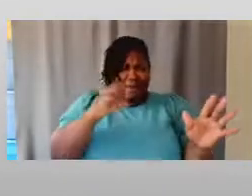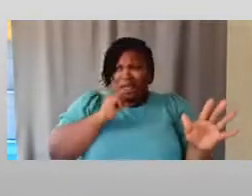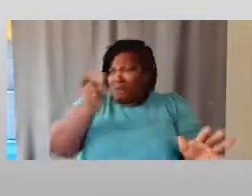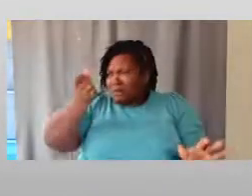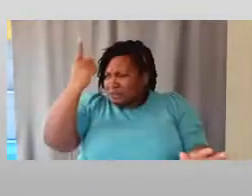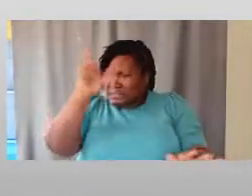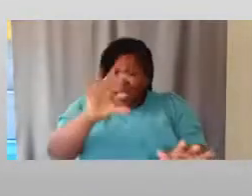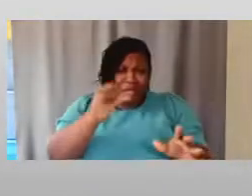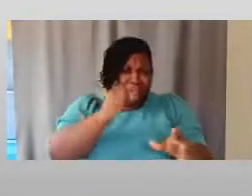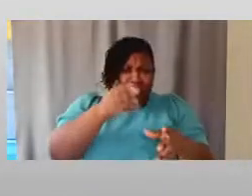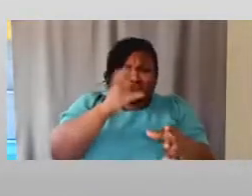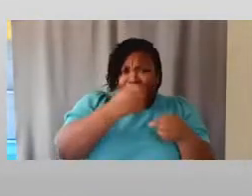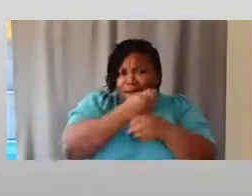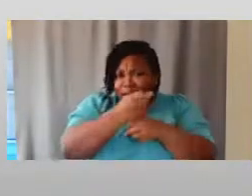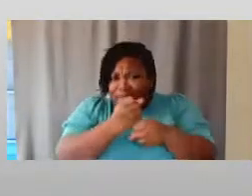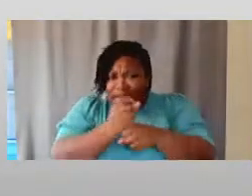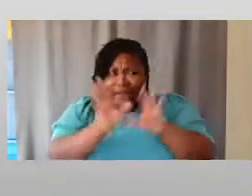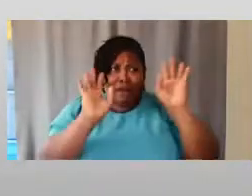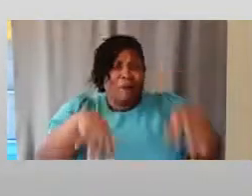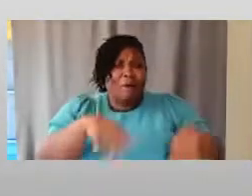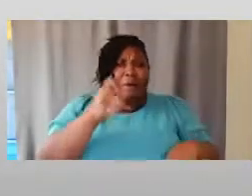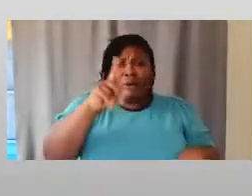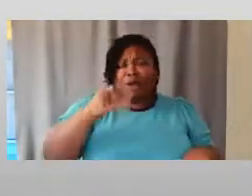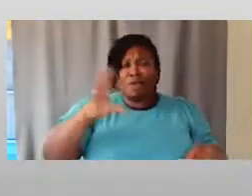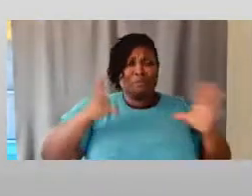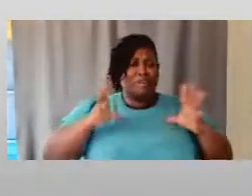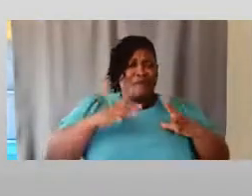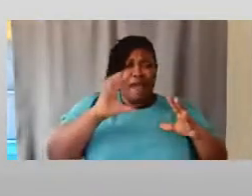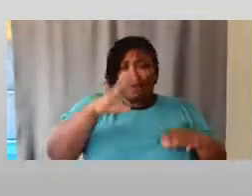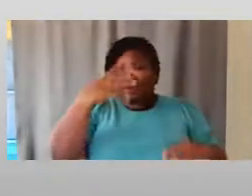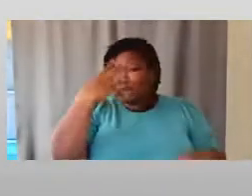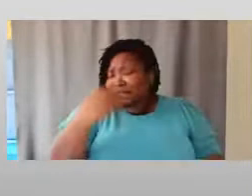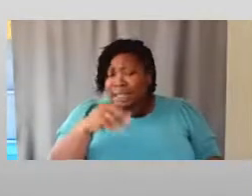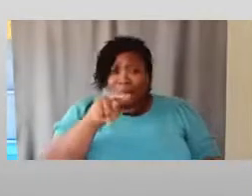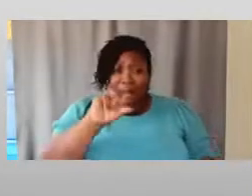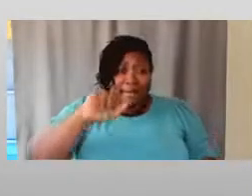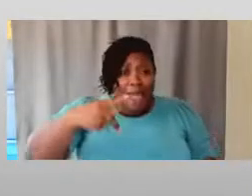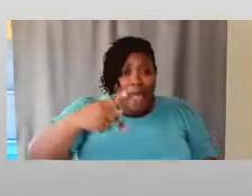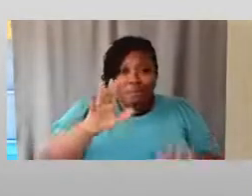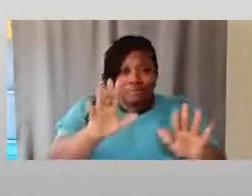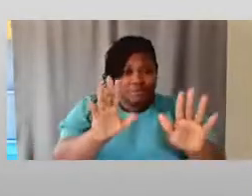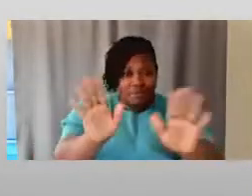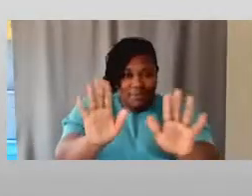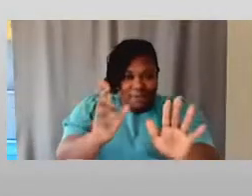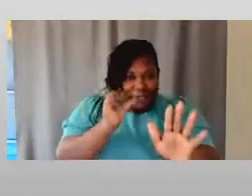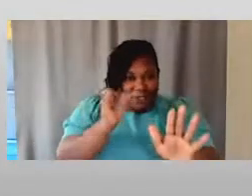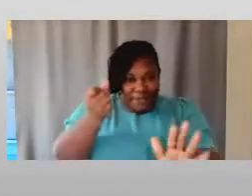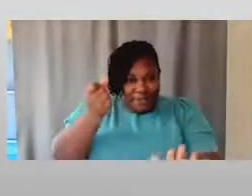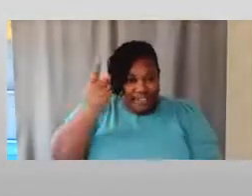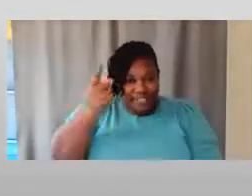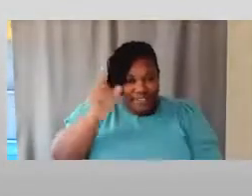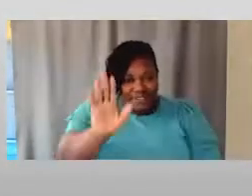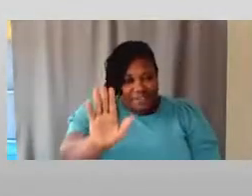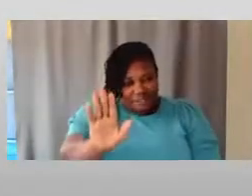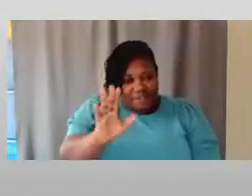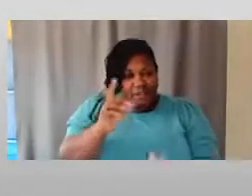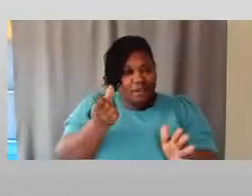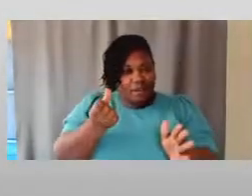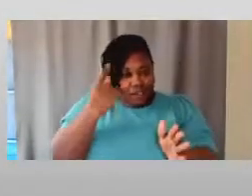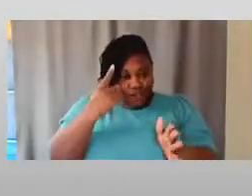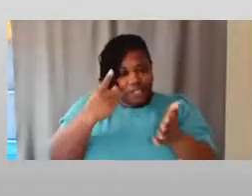be fine. And it's like, no, no, no, no, no. You don't get it. And so understanding that sometimes